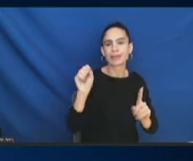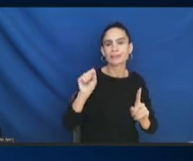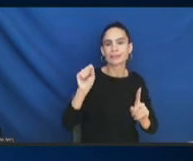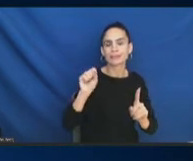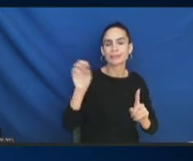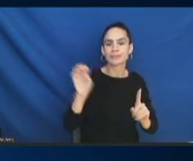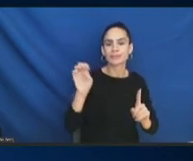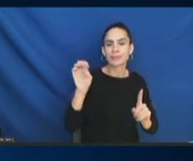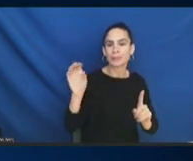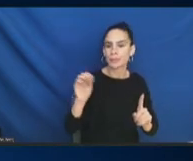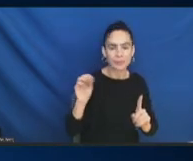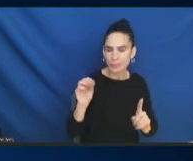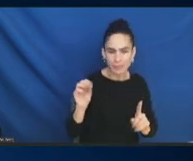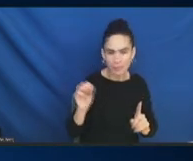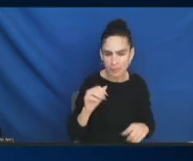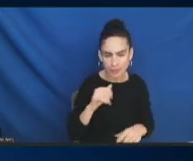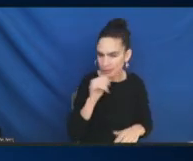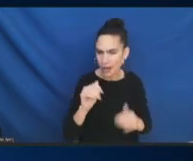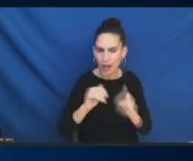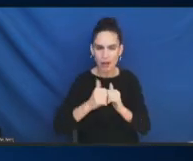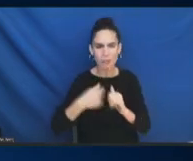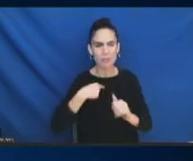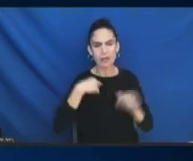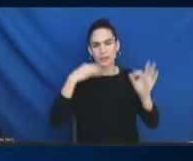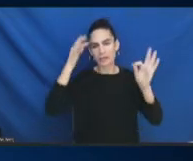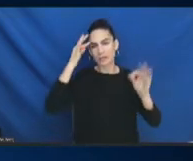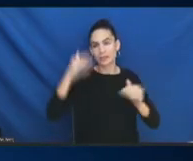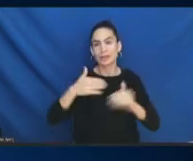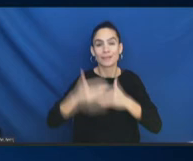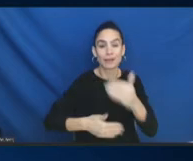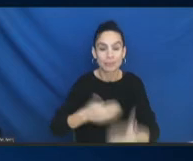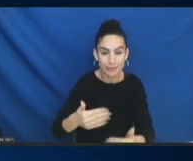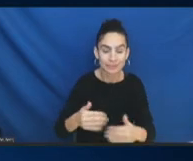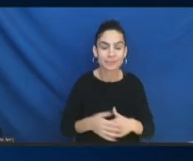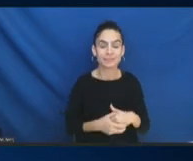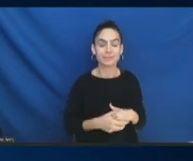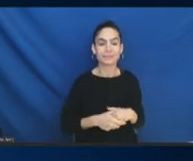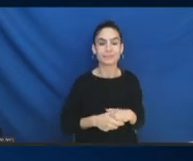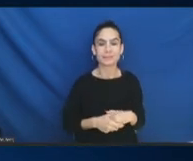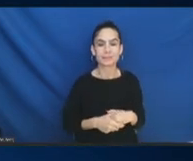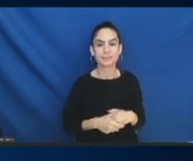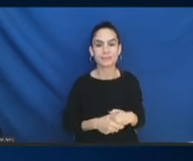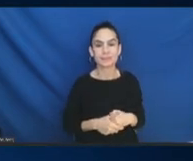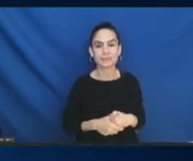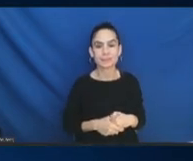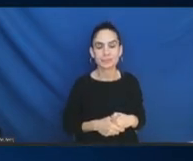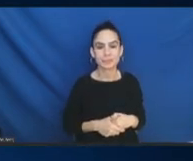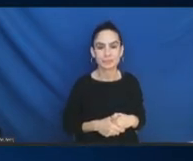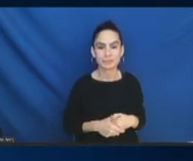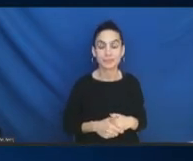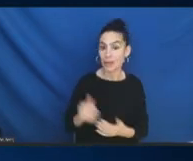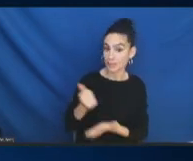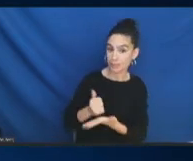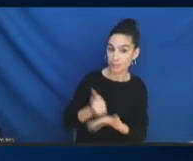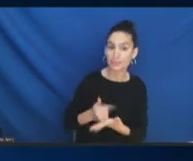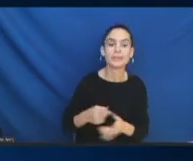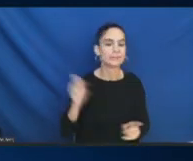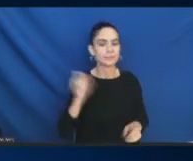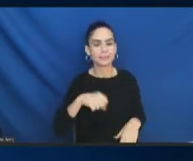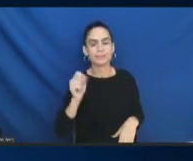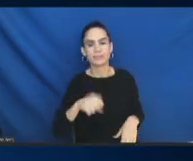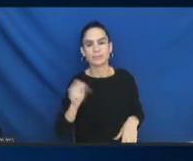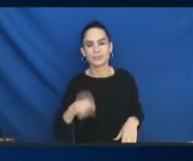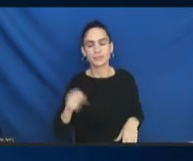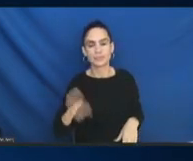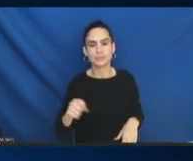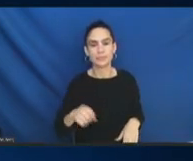the subcommittees coming together on agreements. Does that help? Yeah, that's absolutely right, Sonal. So, you'll want